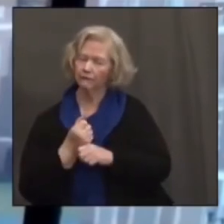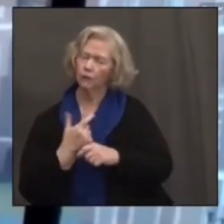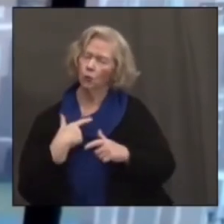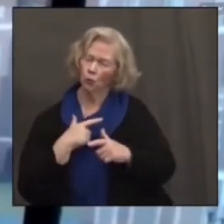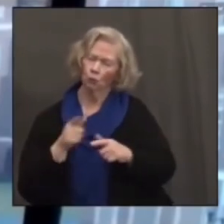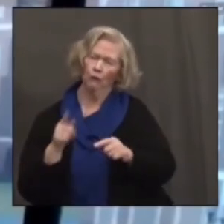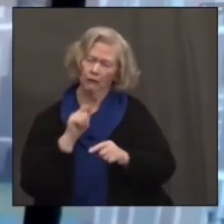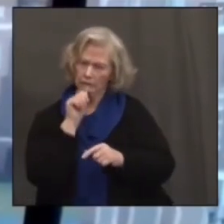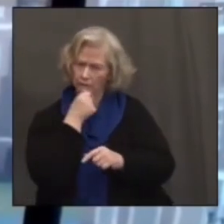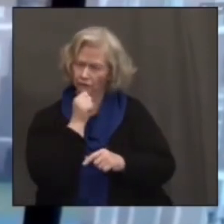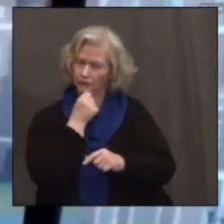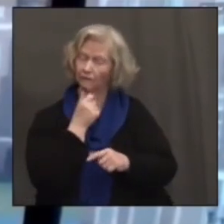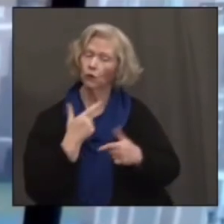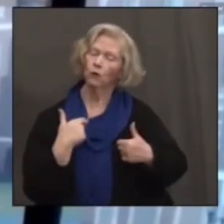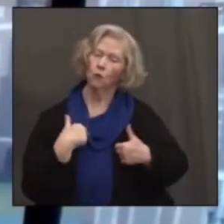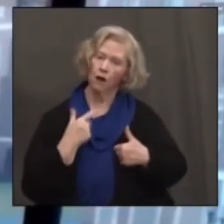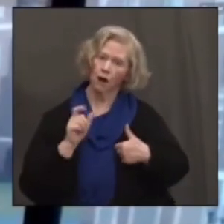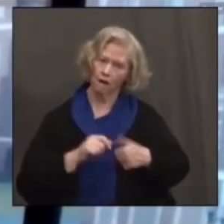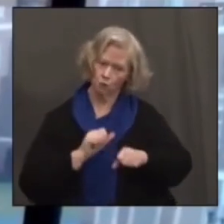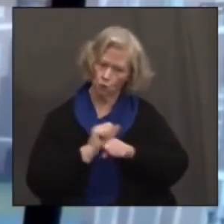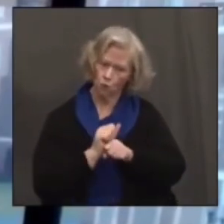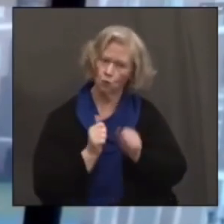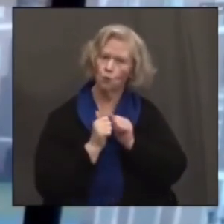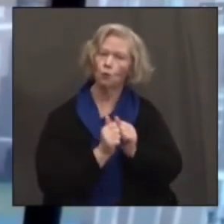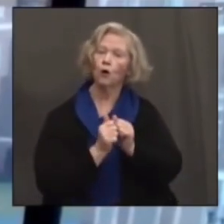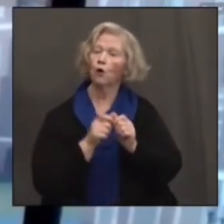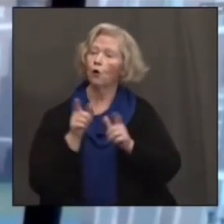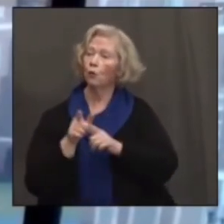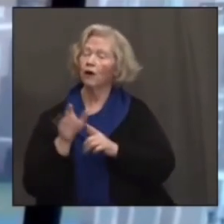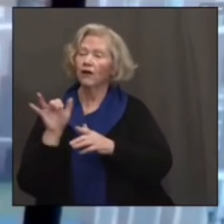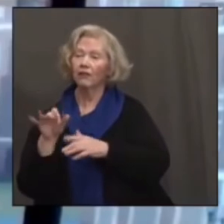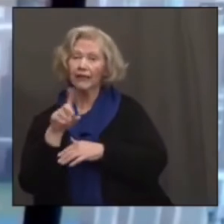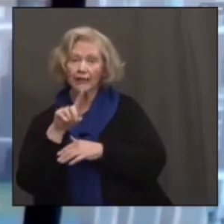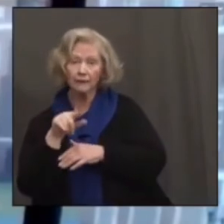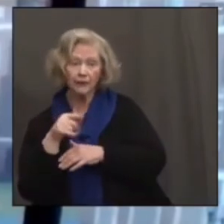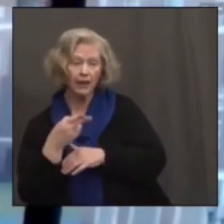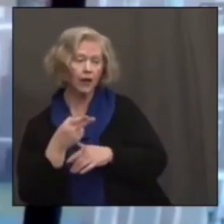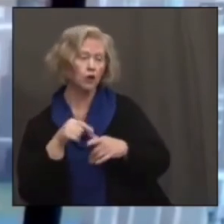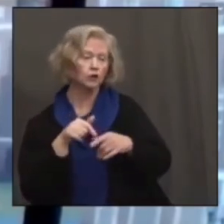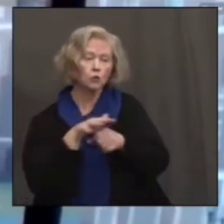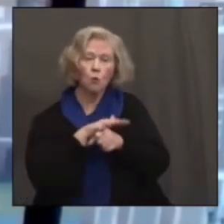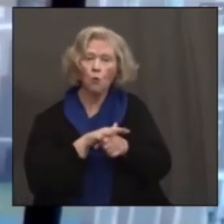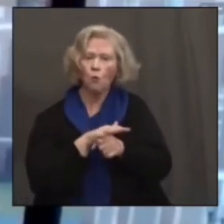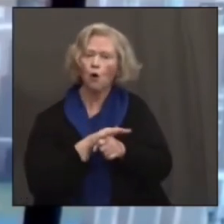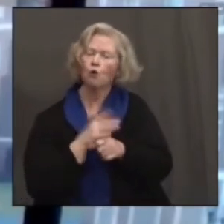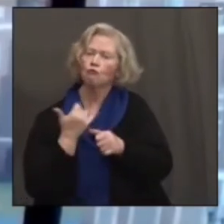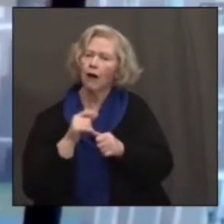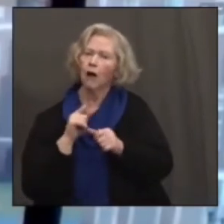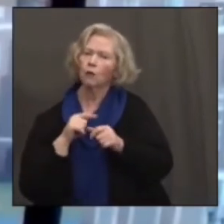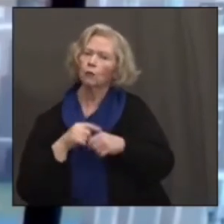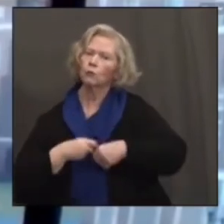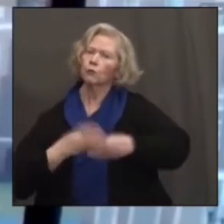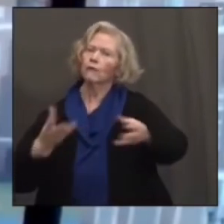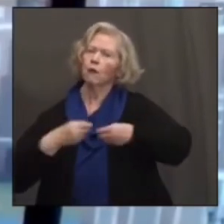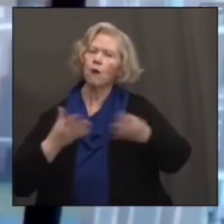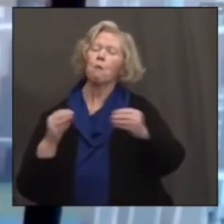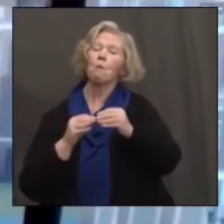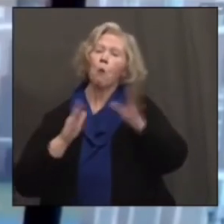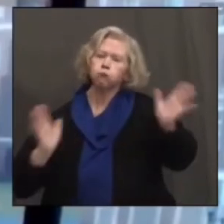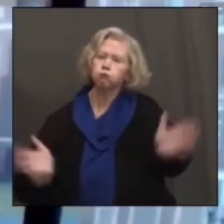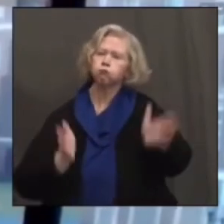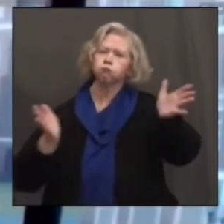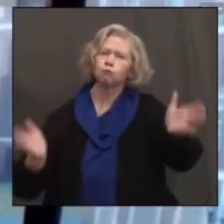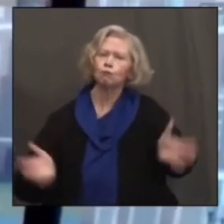carefully implementing with local health departments, with the healthcare systems, is to increase vaccine access and promote